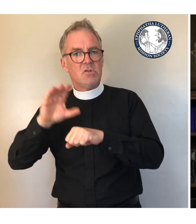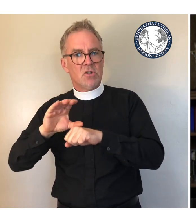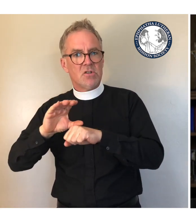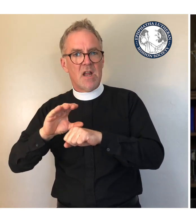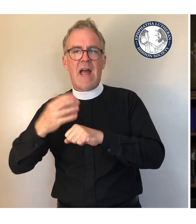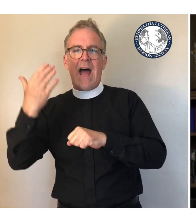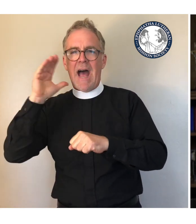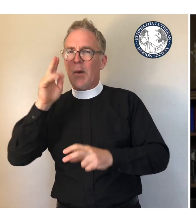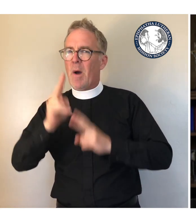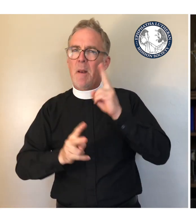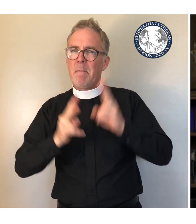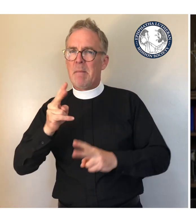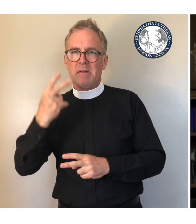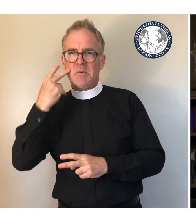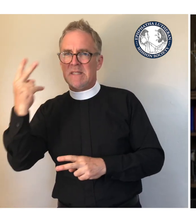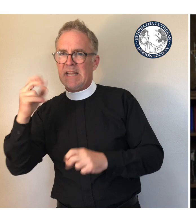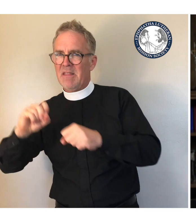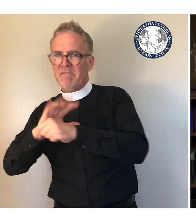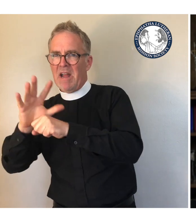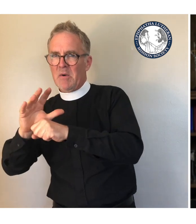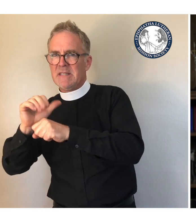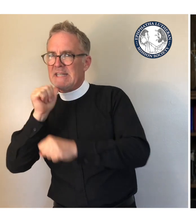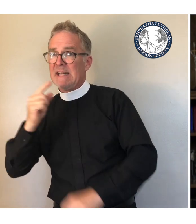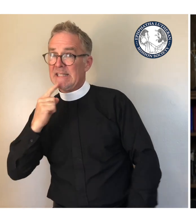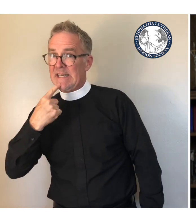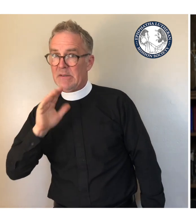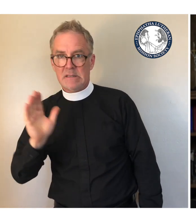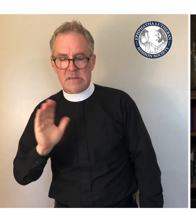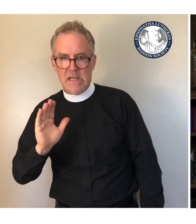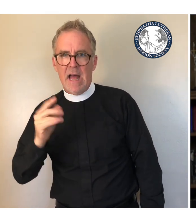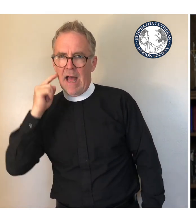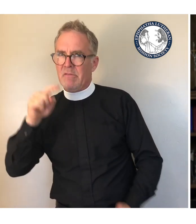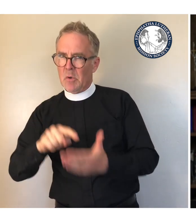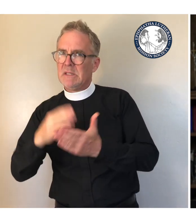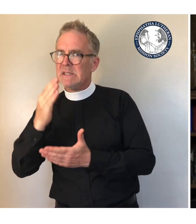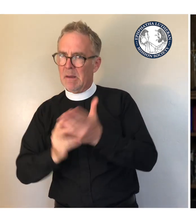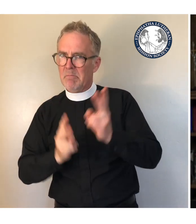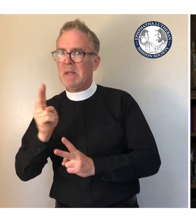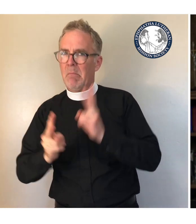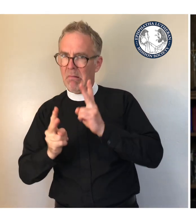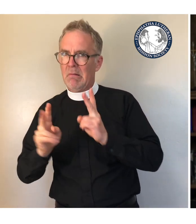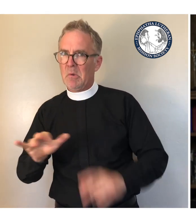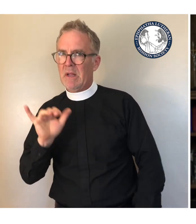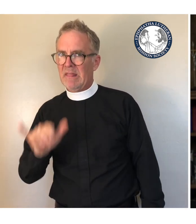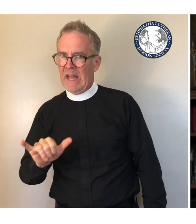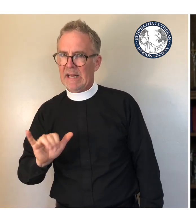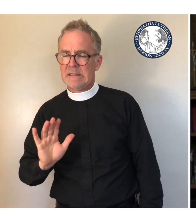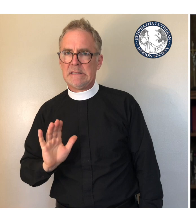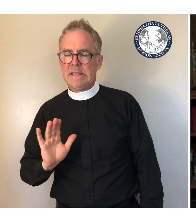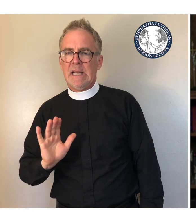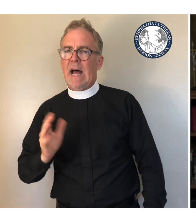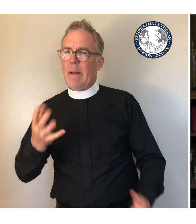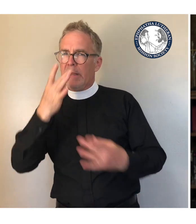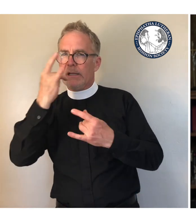to view this virus in a cavalier way, and I have witnessed a few doing so. What I'm interested in is